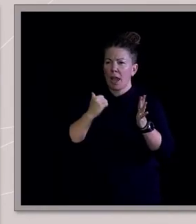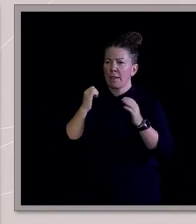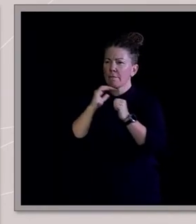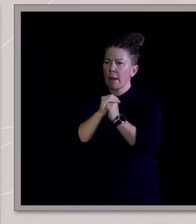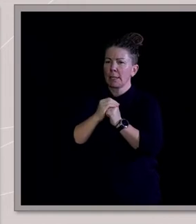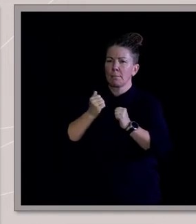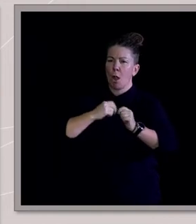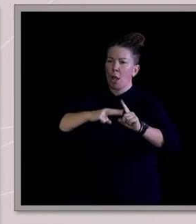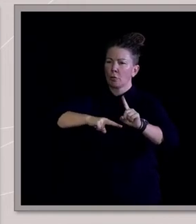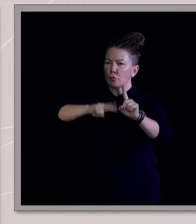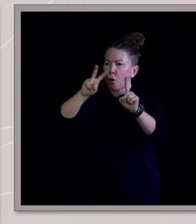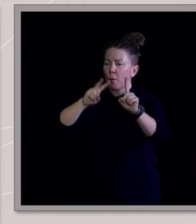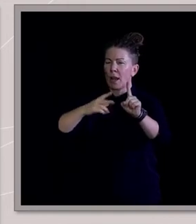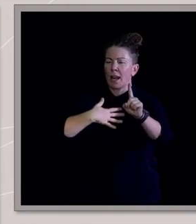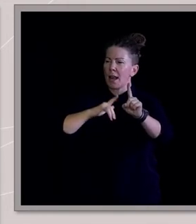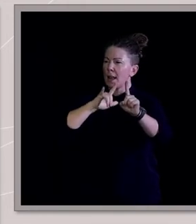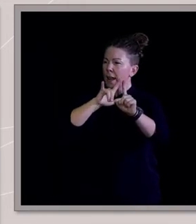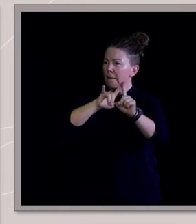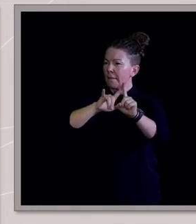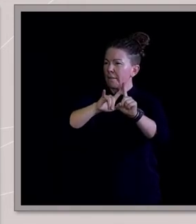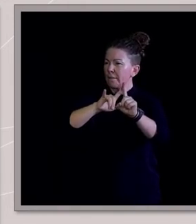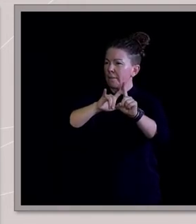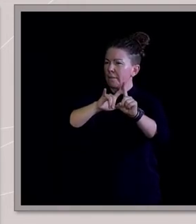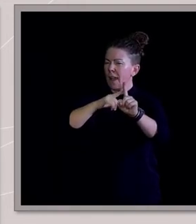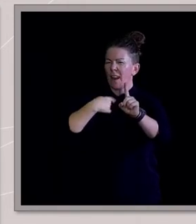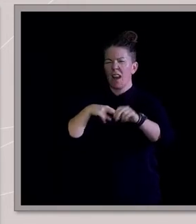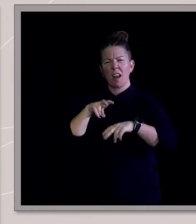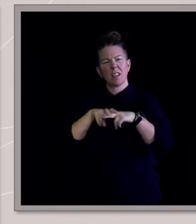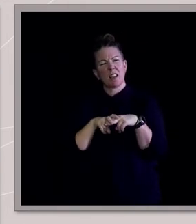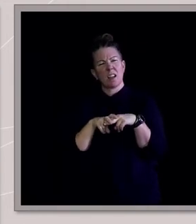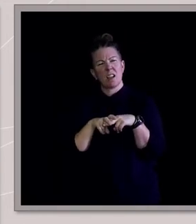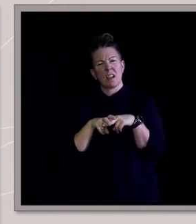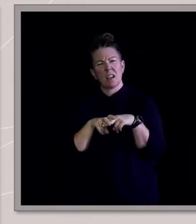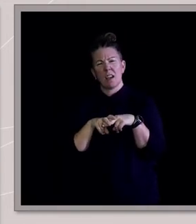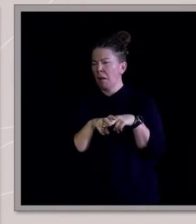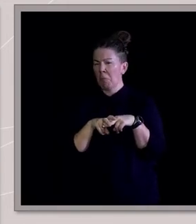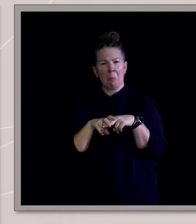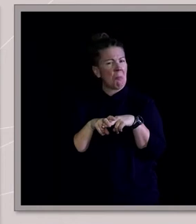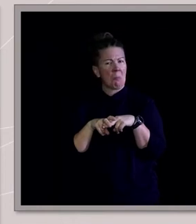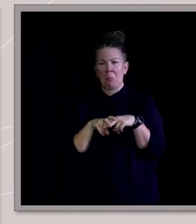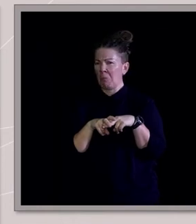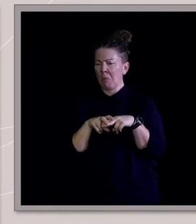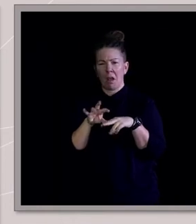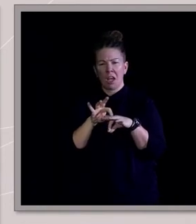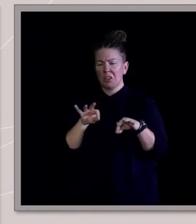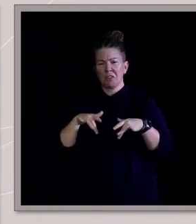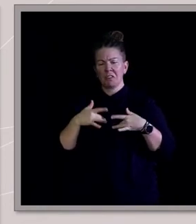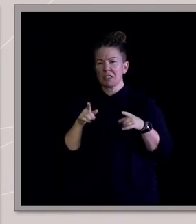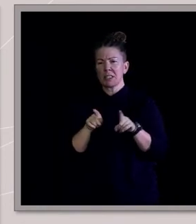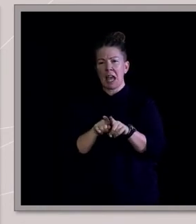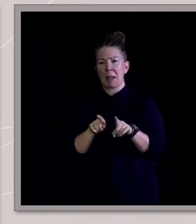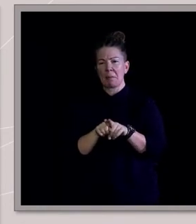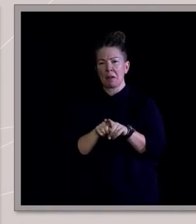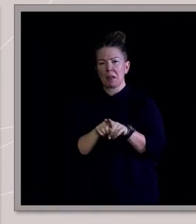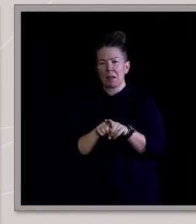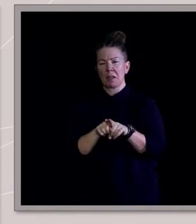and I thought, I don't feel that way. I actually don't. And then I